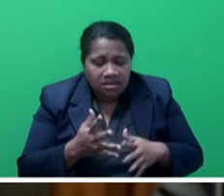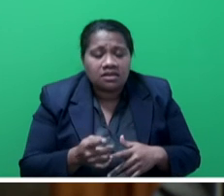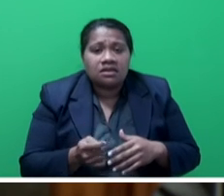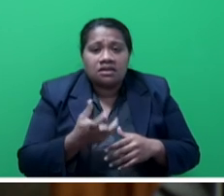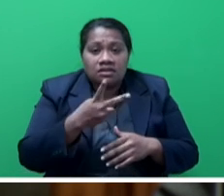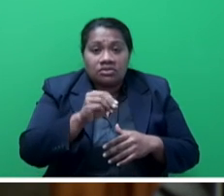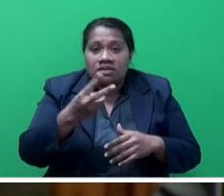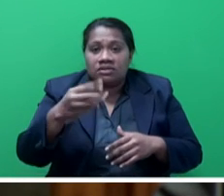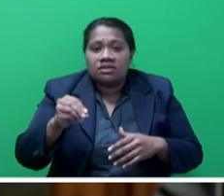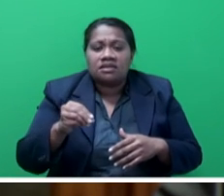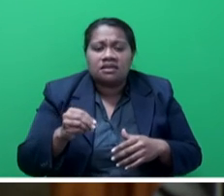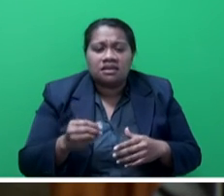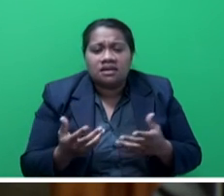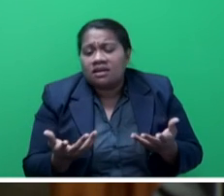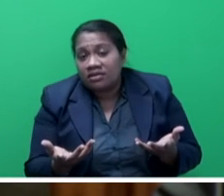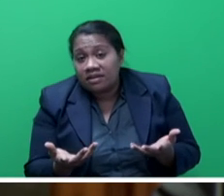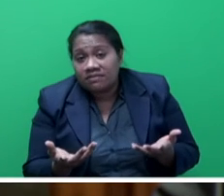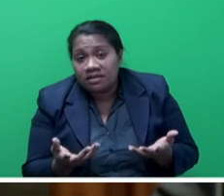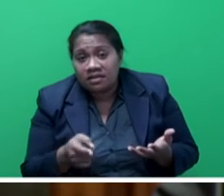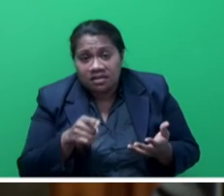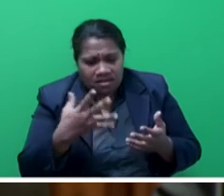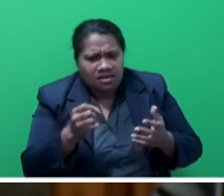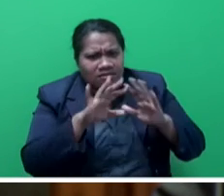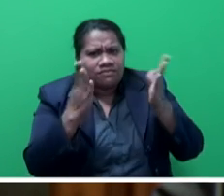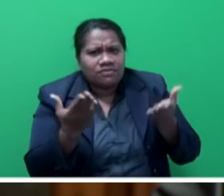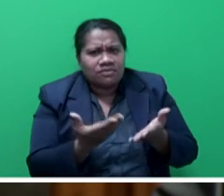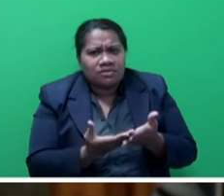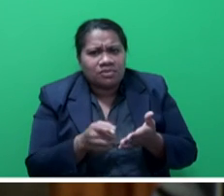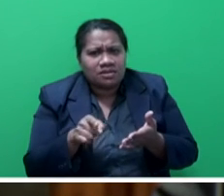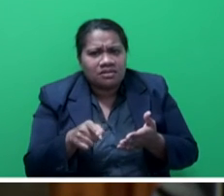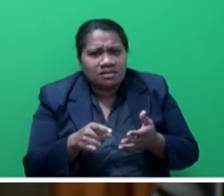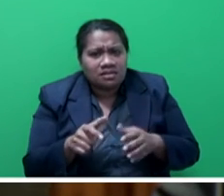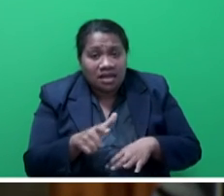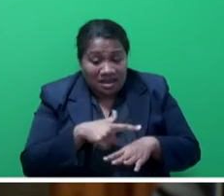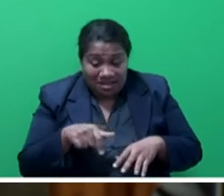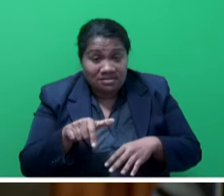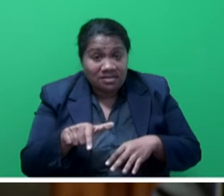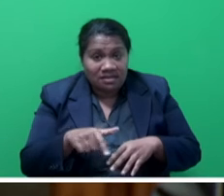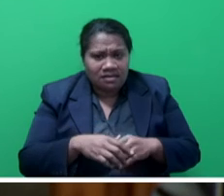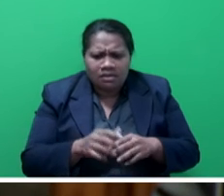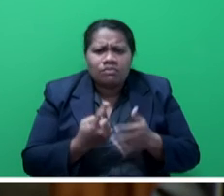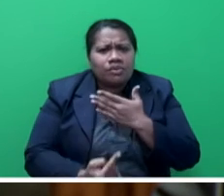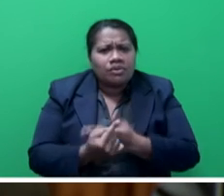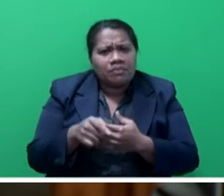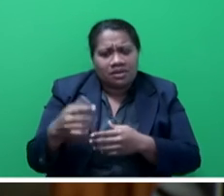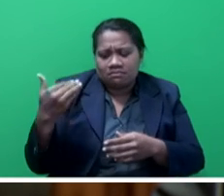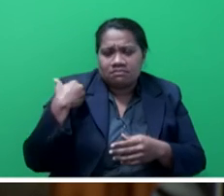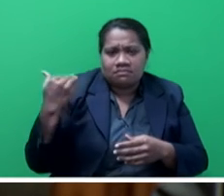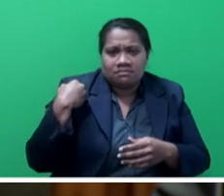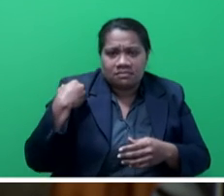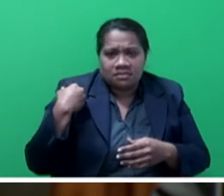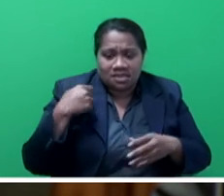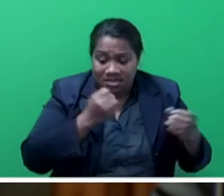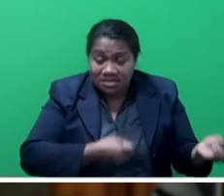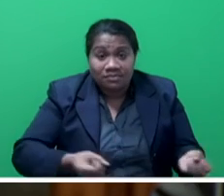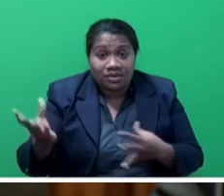However, with a global co-procuring landscape that's been affected, the supplier